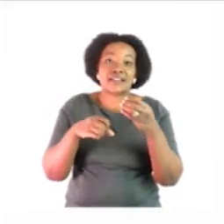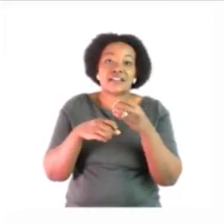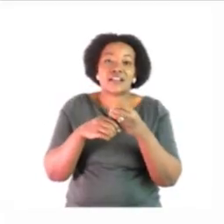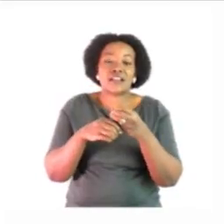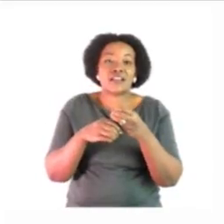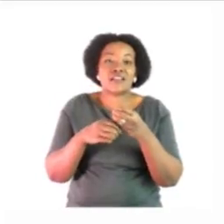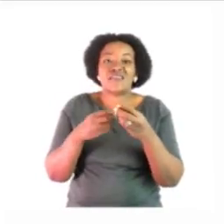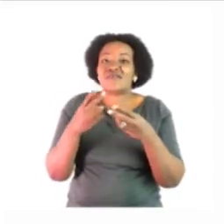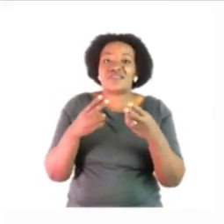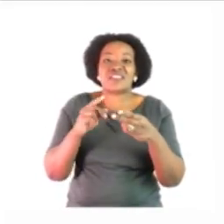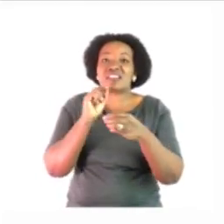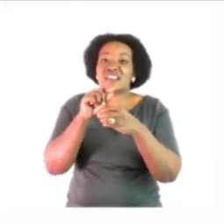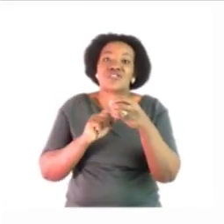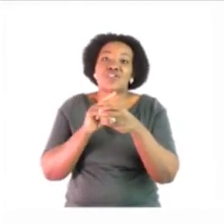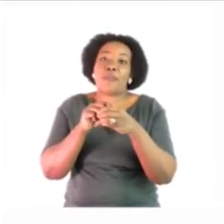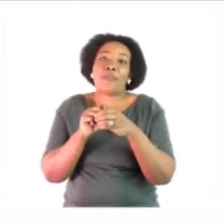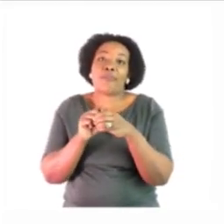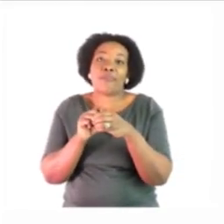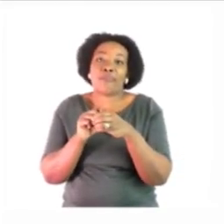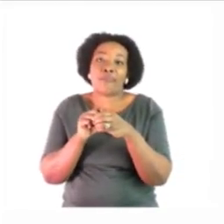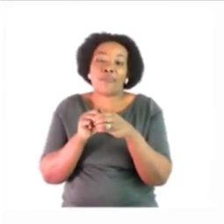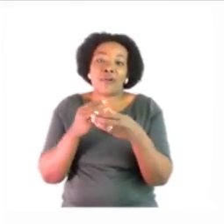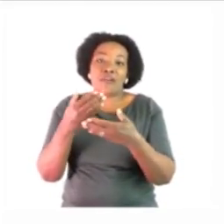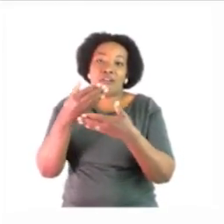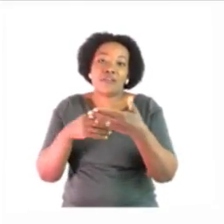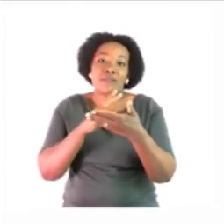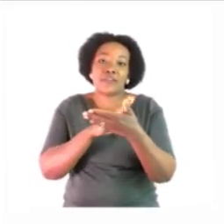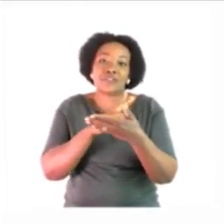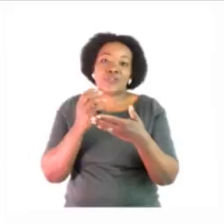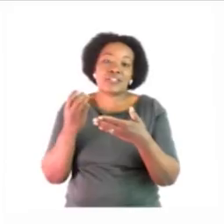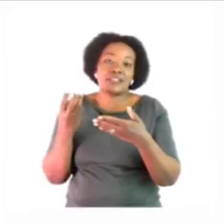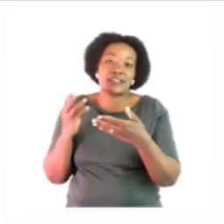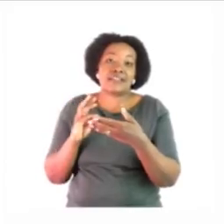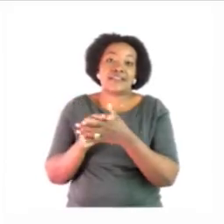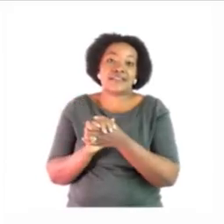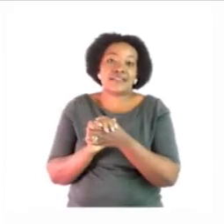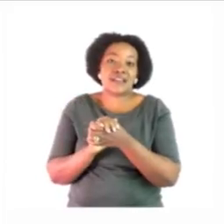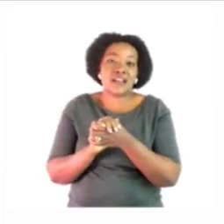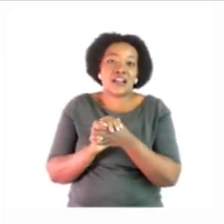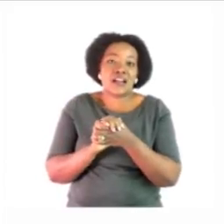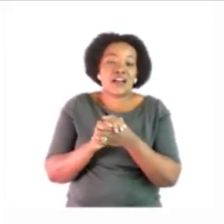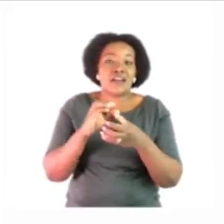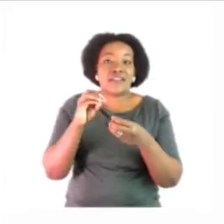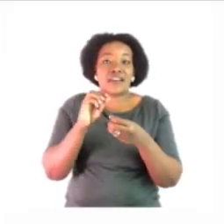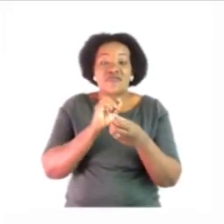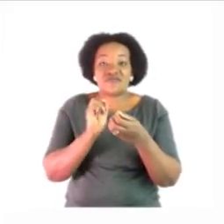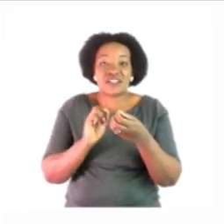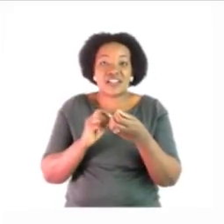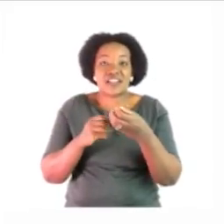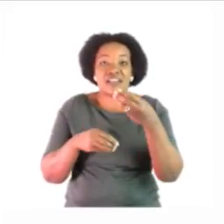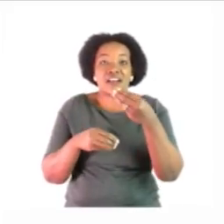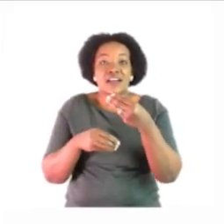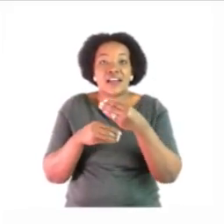the grocery store on page 26 write it under the correct sound for